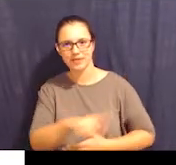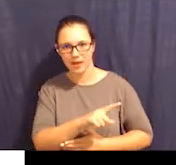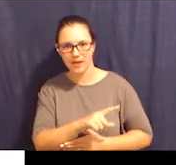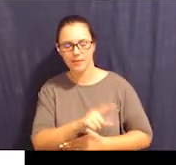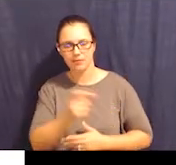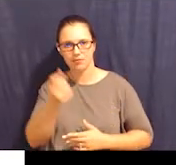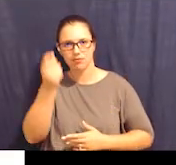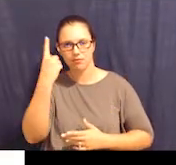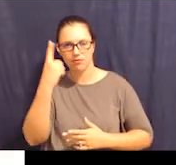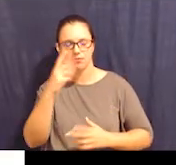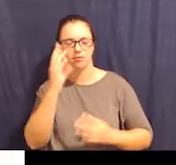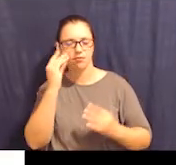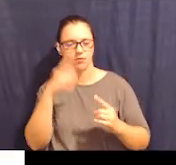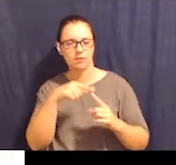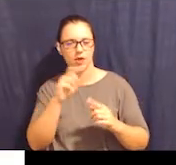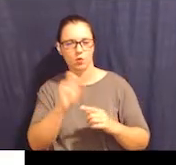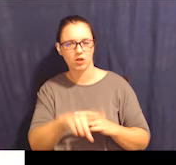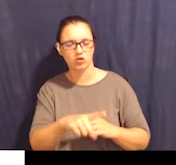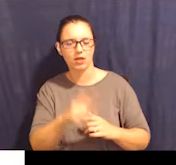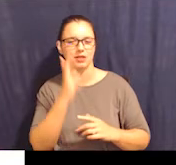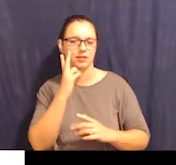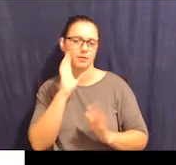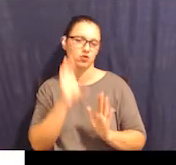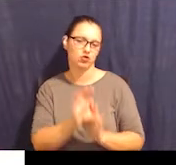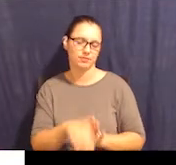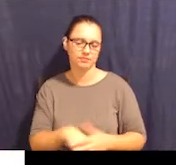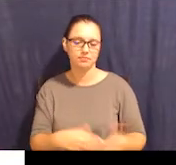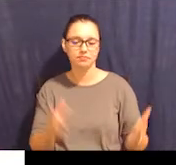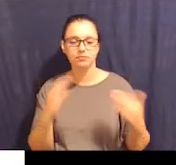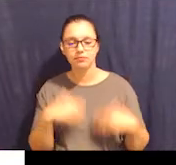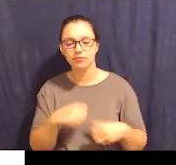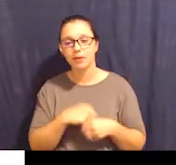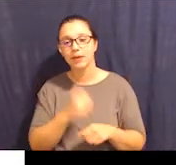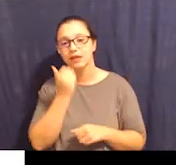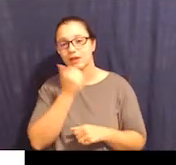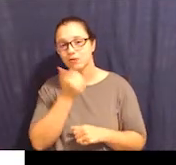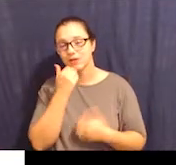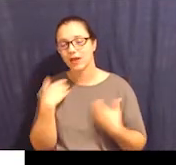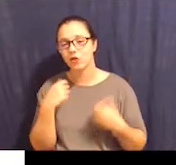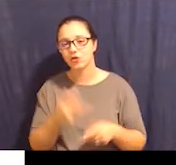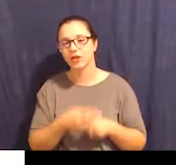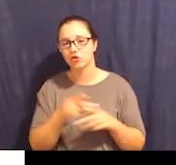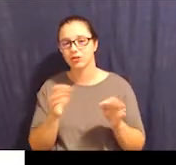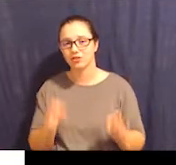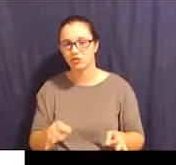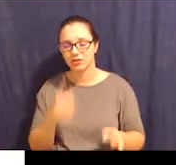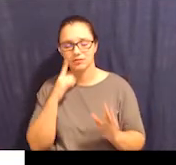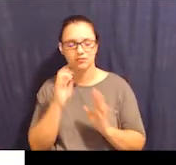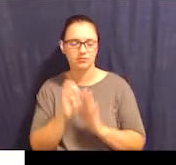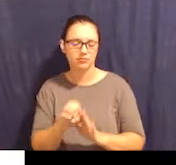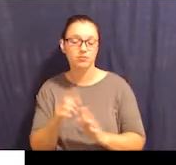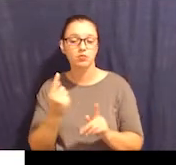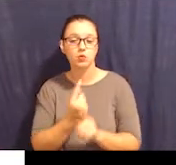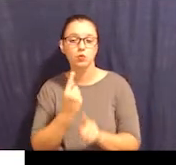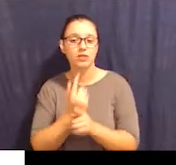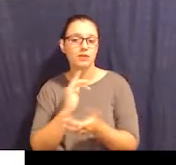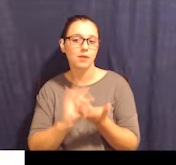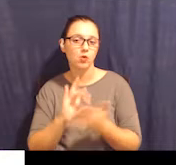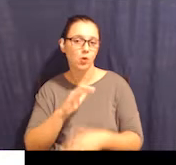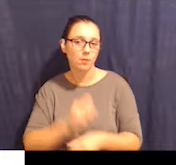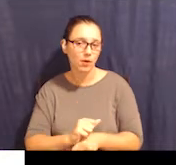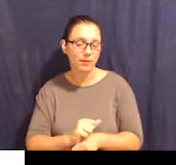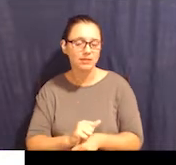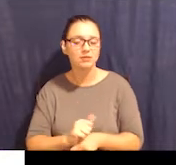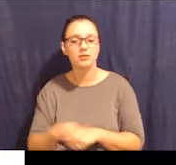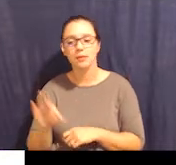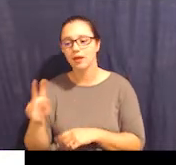helps them to think about this question to be able to see a picture. And then making day-to-day healthcare decisions. So for example, routine